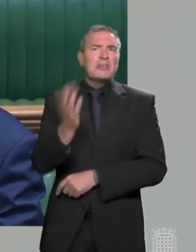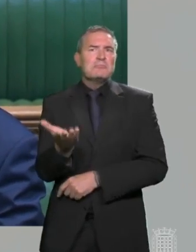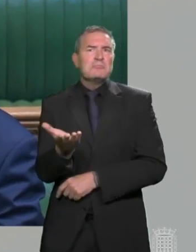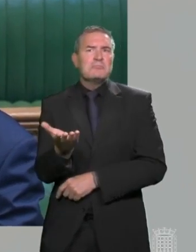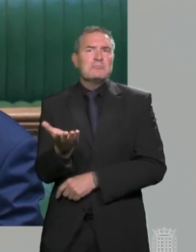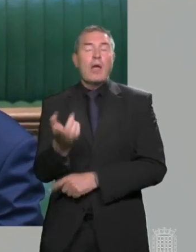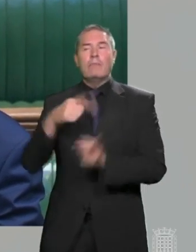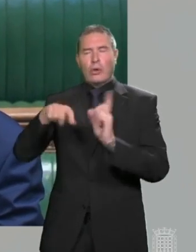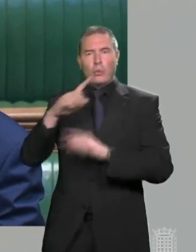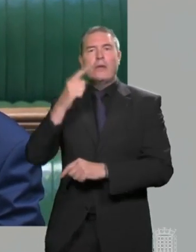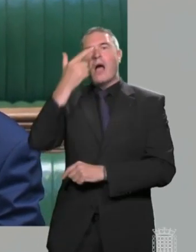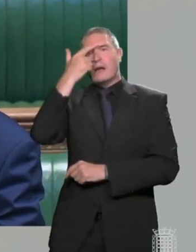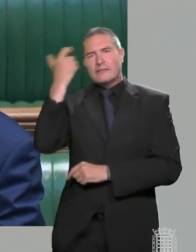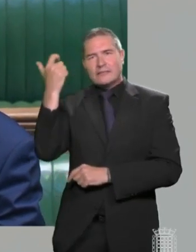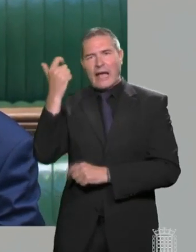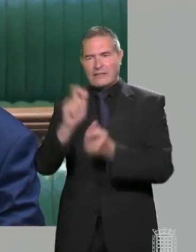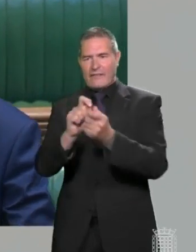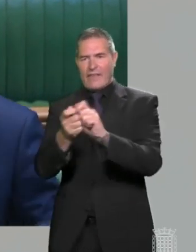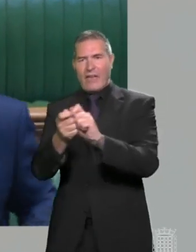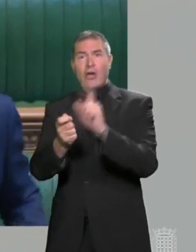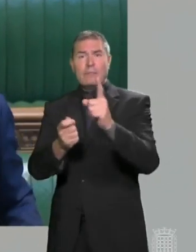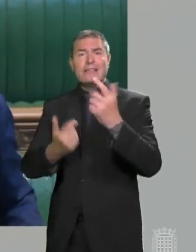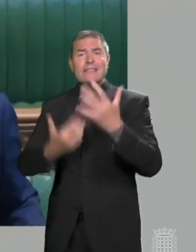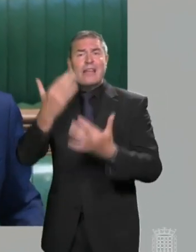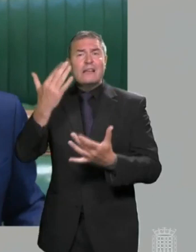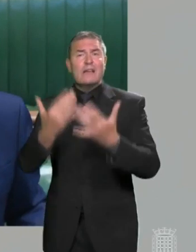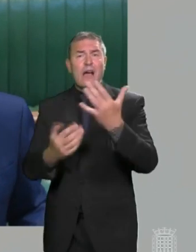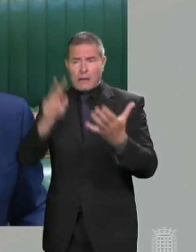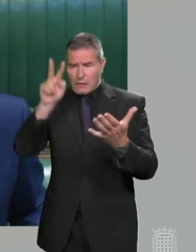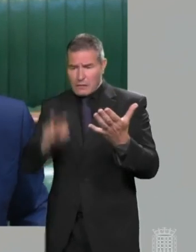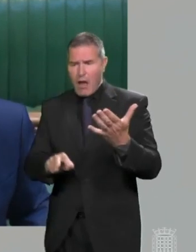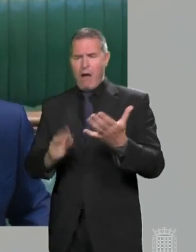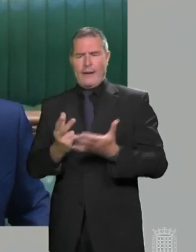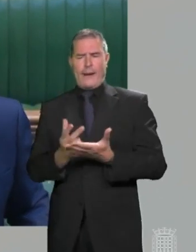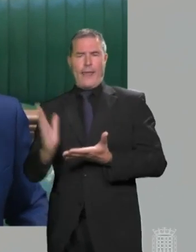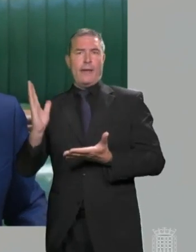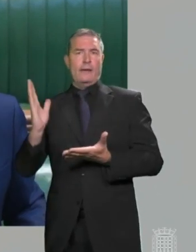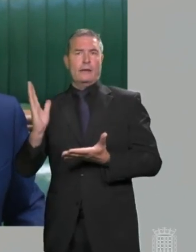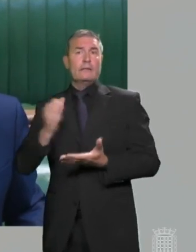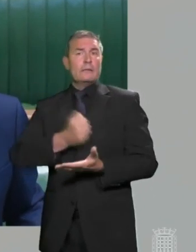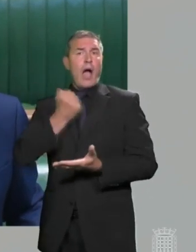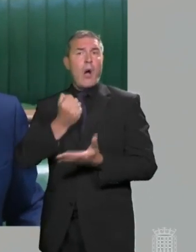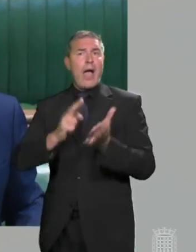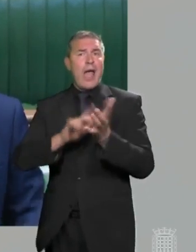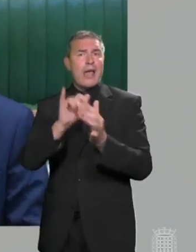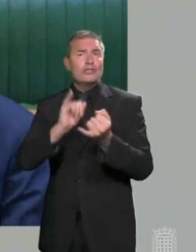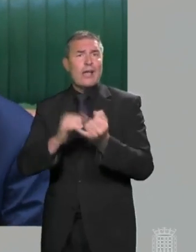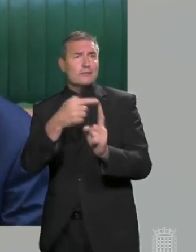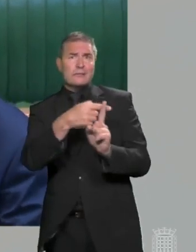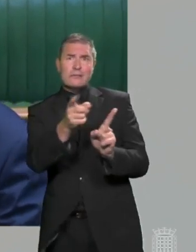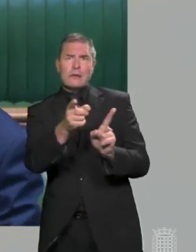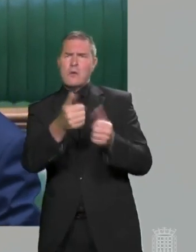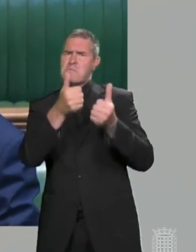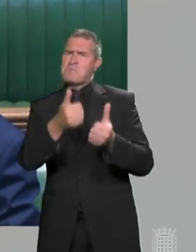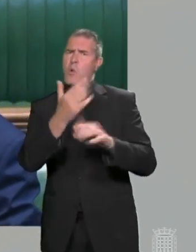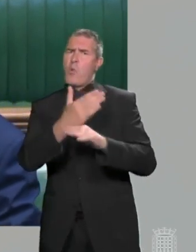we understand the variant. The data is very, very clear. Our NHS has been doing an